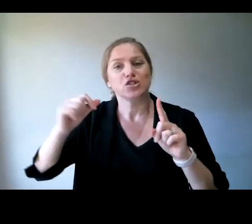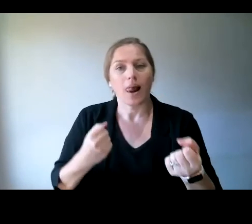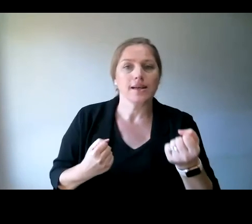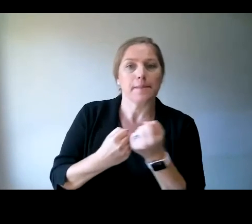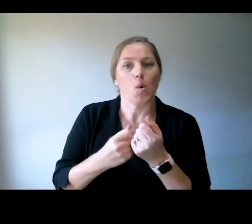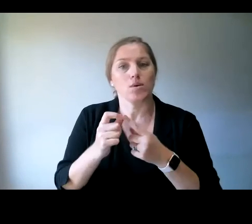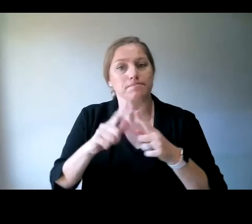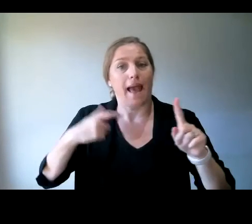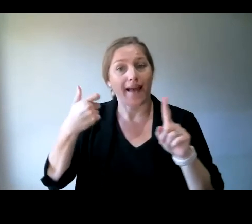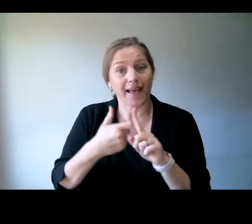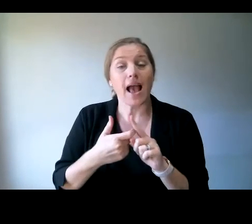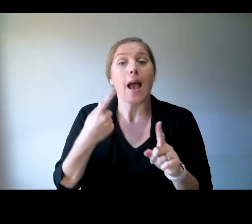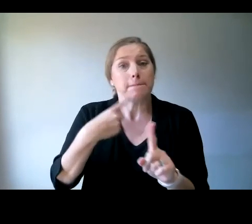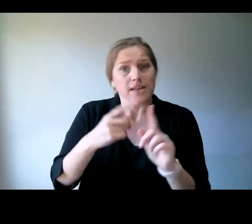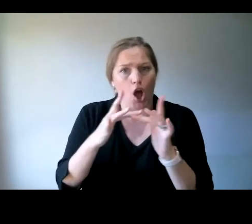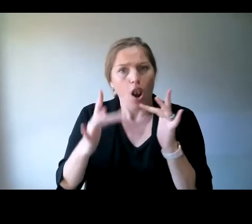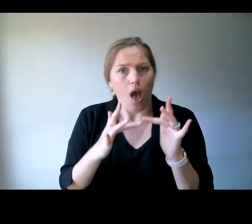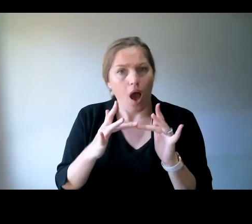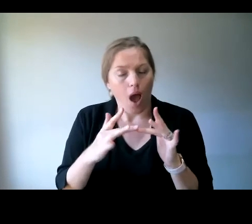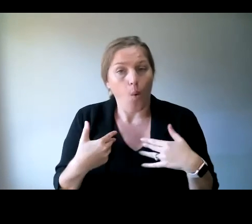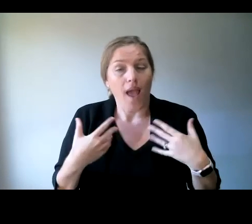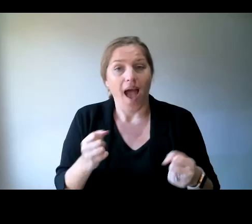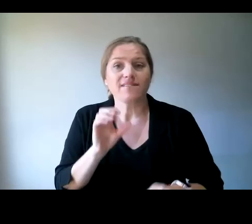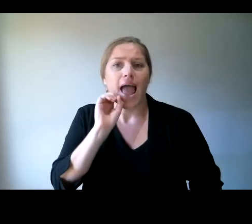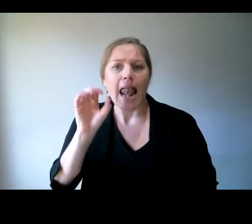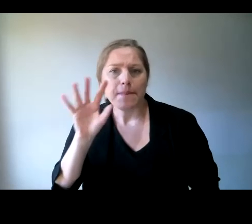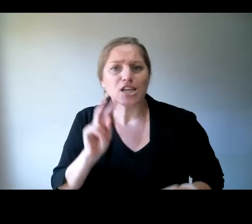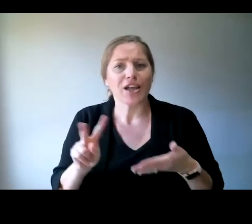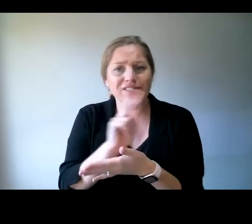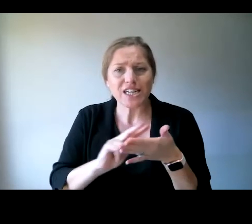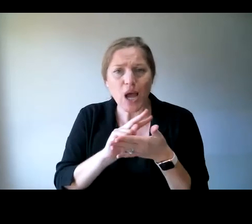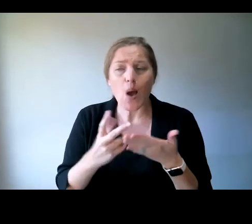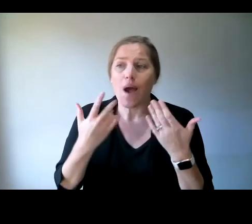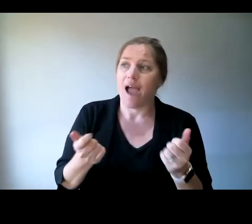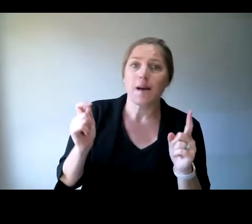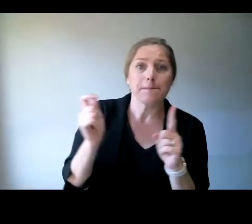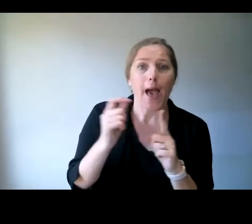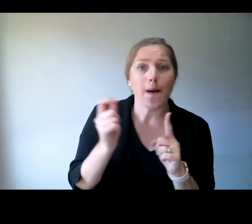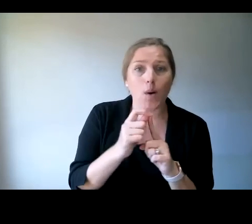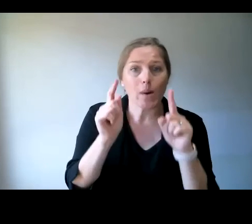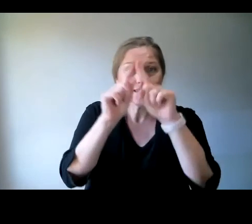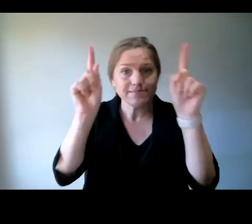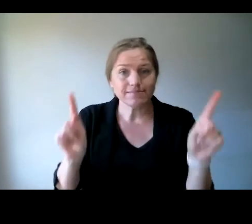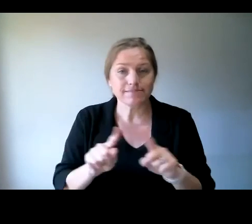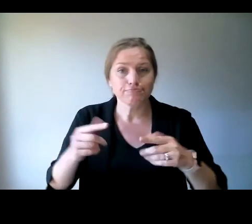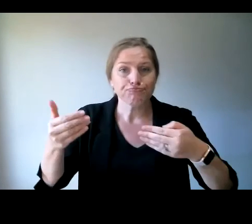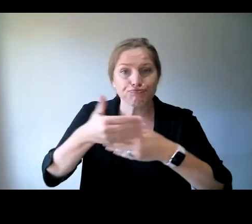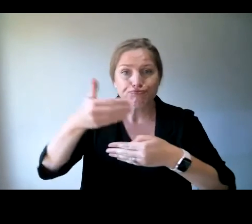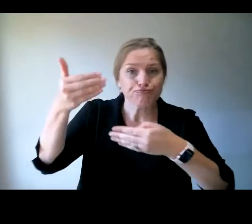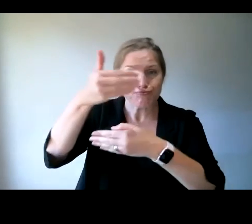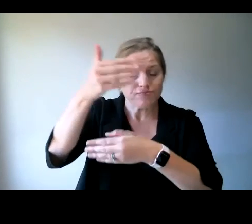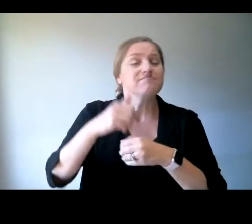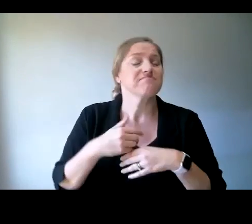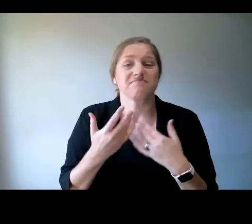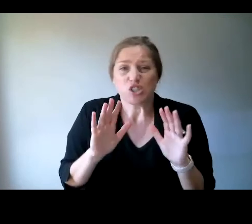the explainer animation quite a lot. We've also got the PowerPoint presentation that I've referred to. That's just a short, sharp 20-minute